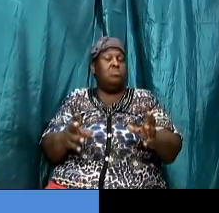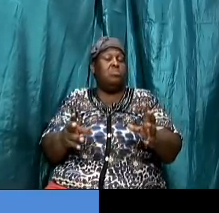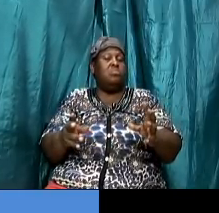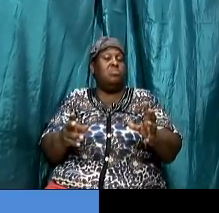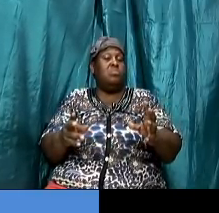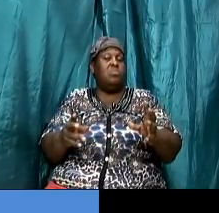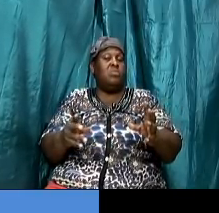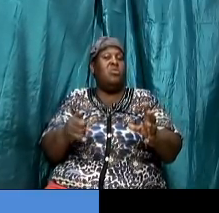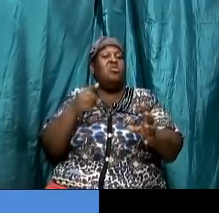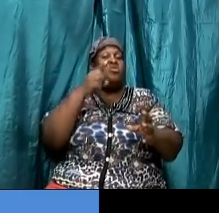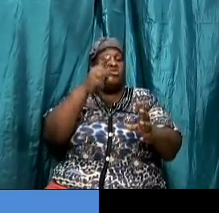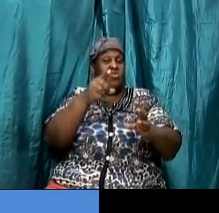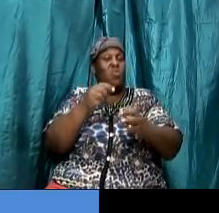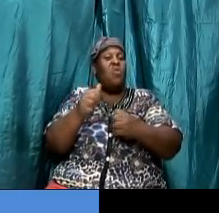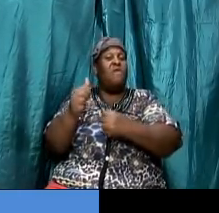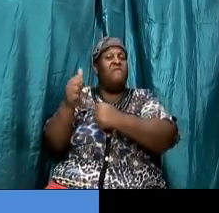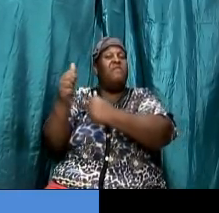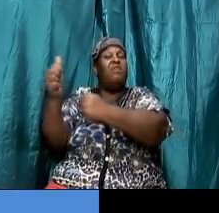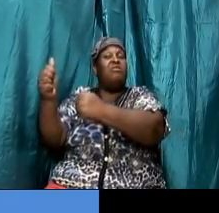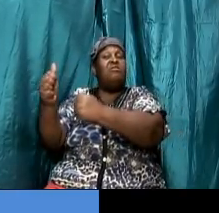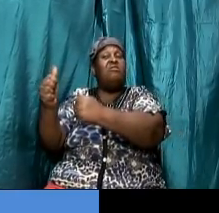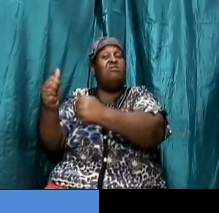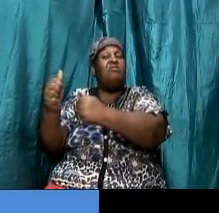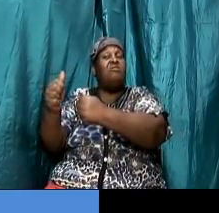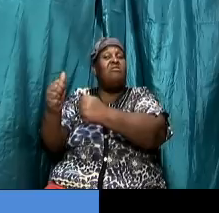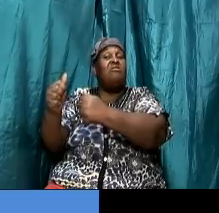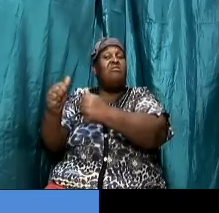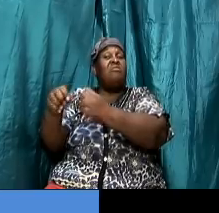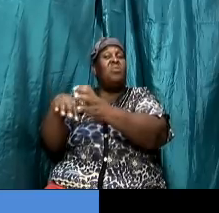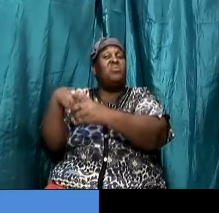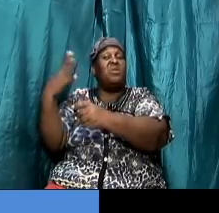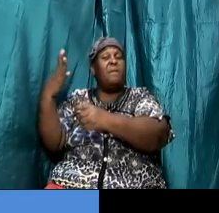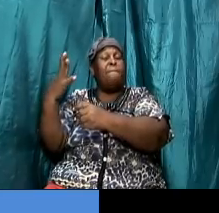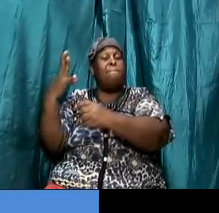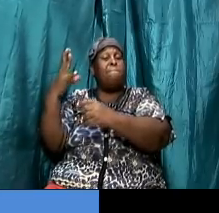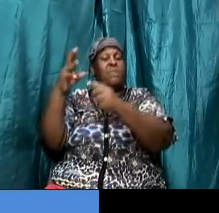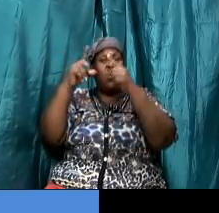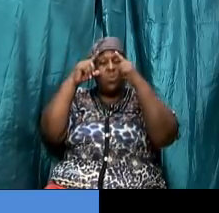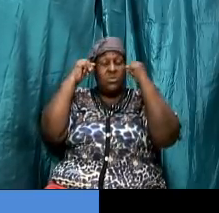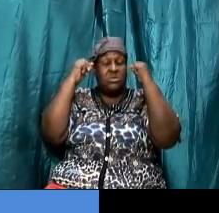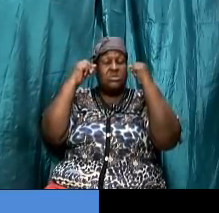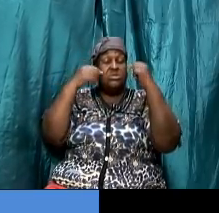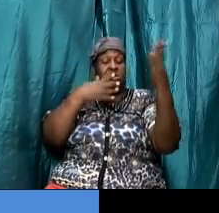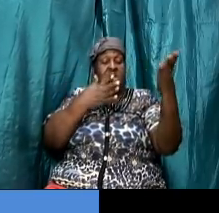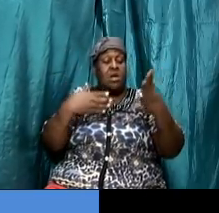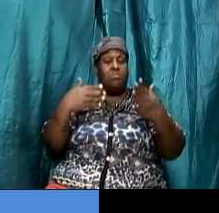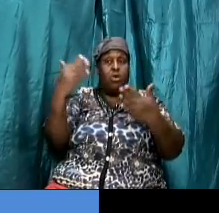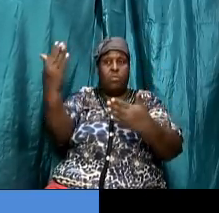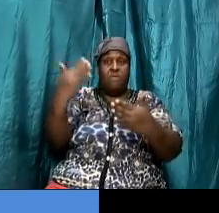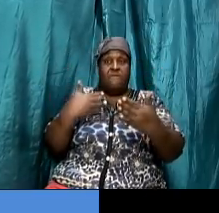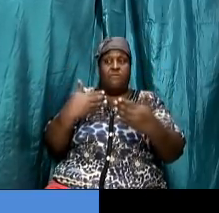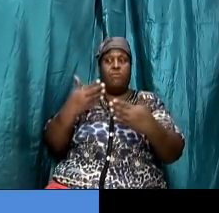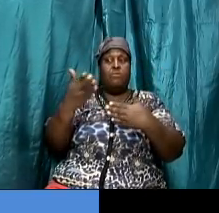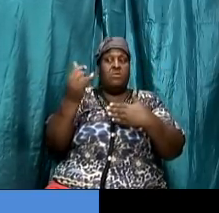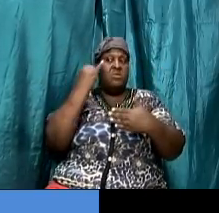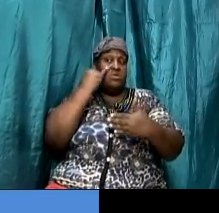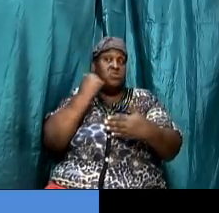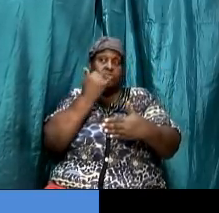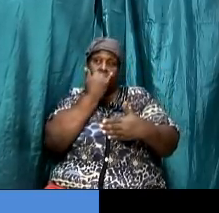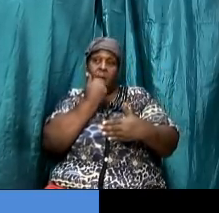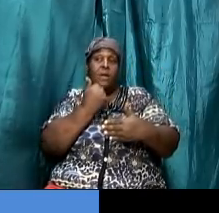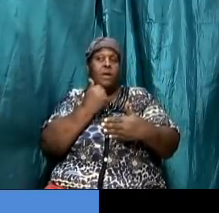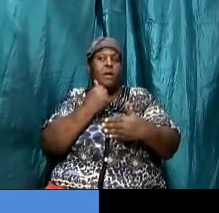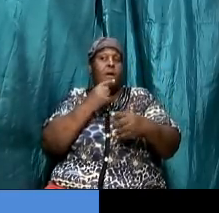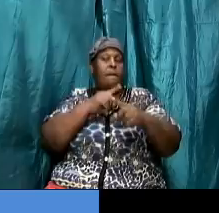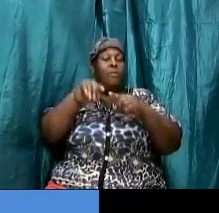so you followed the external things that moses brought before them but the new covenant came